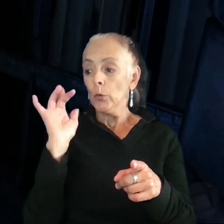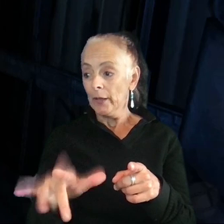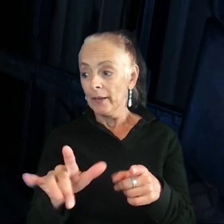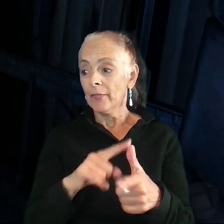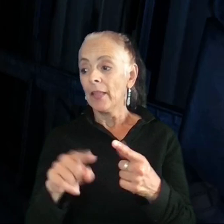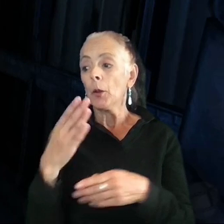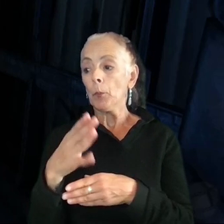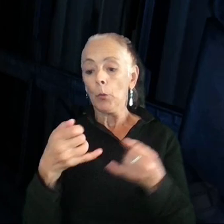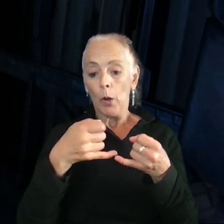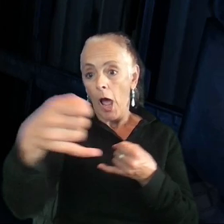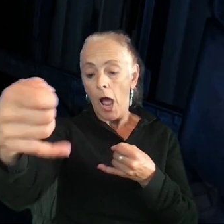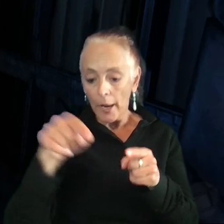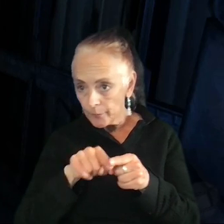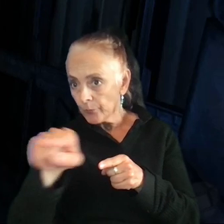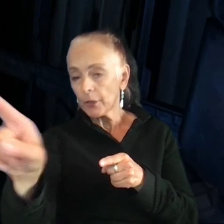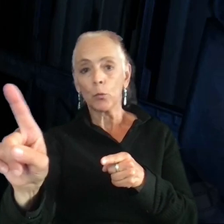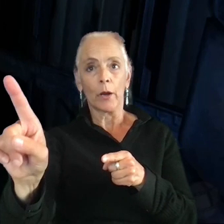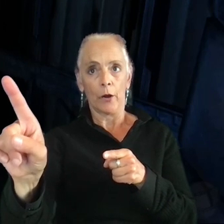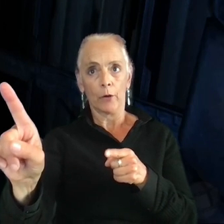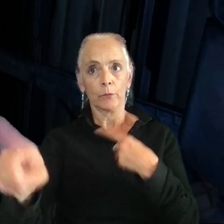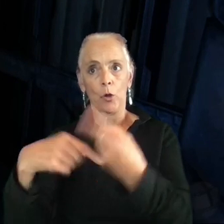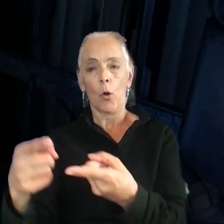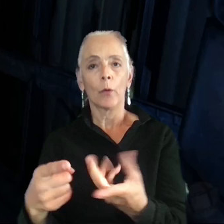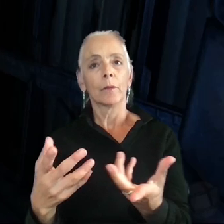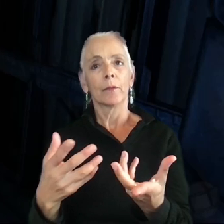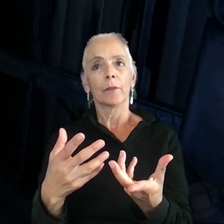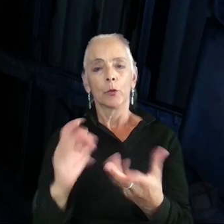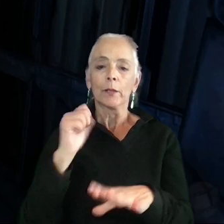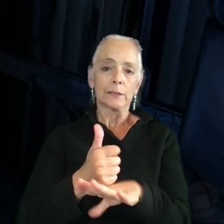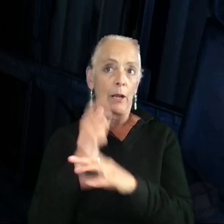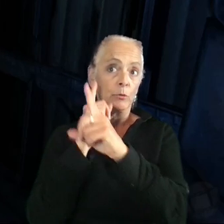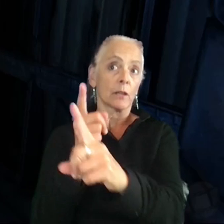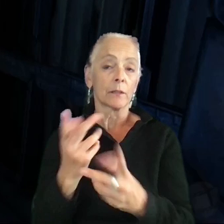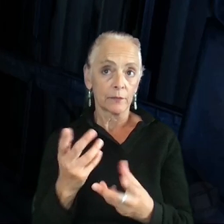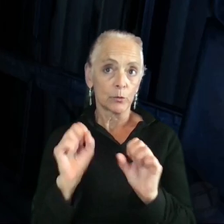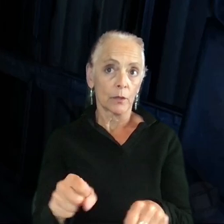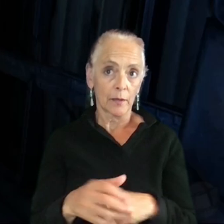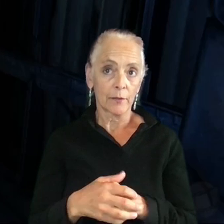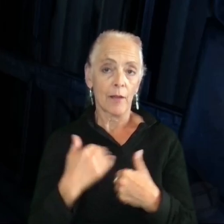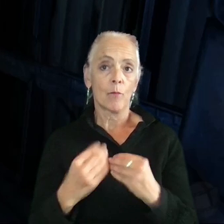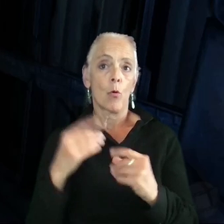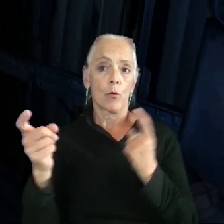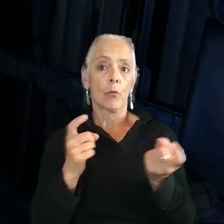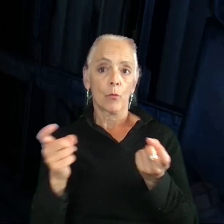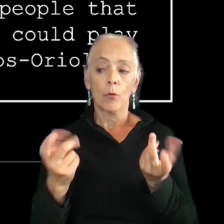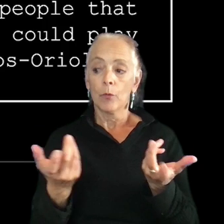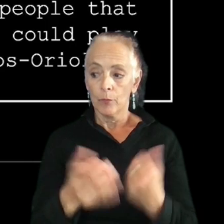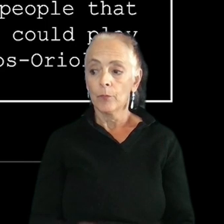location of the next objective. And though the game is mostly linear, you can actually set objectives to have a little bit more control over this.